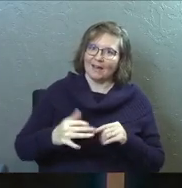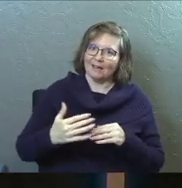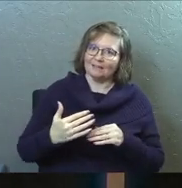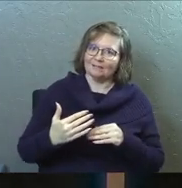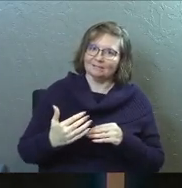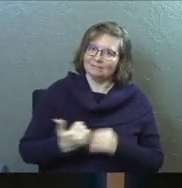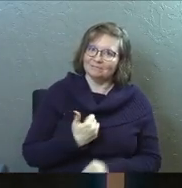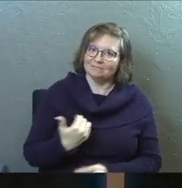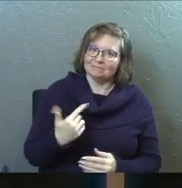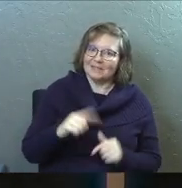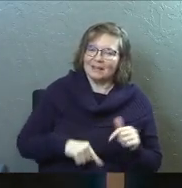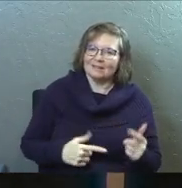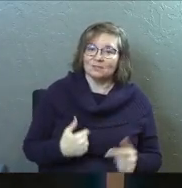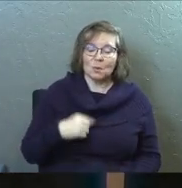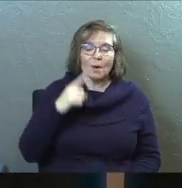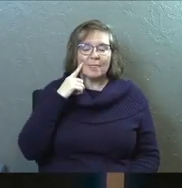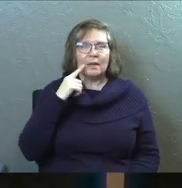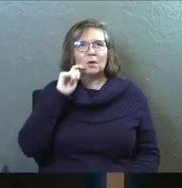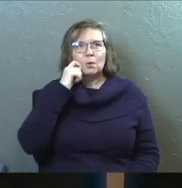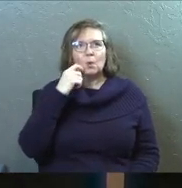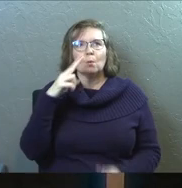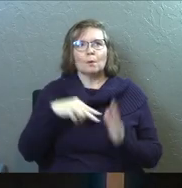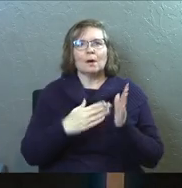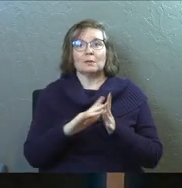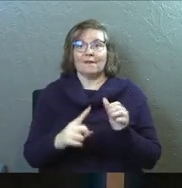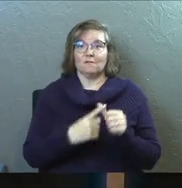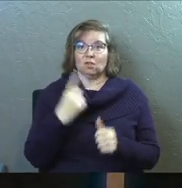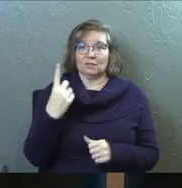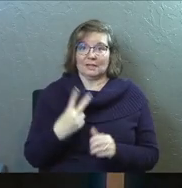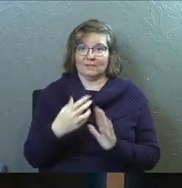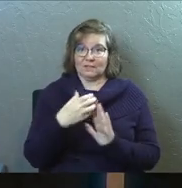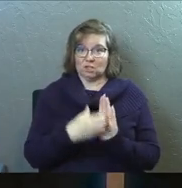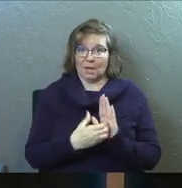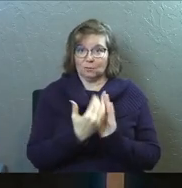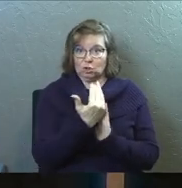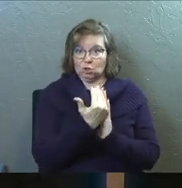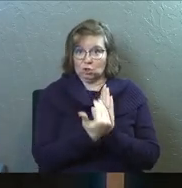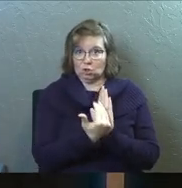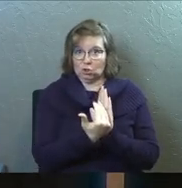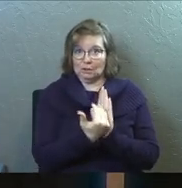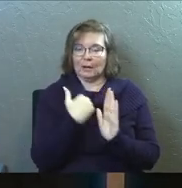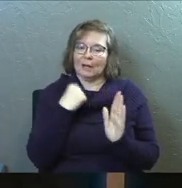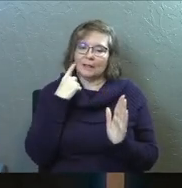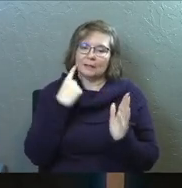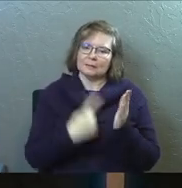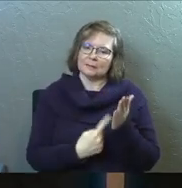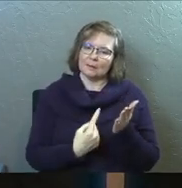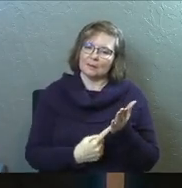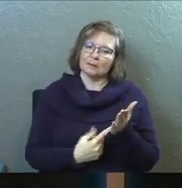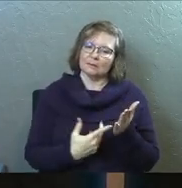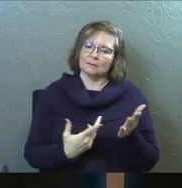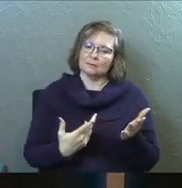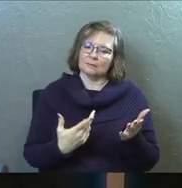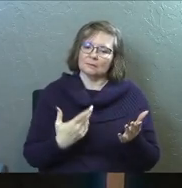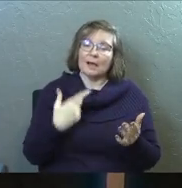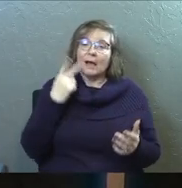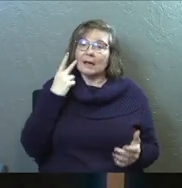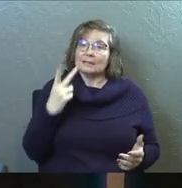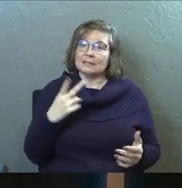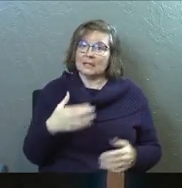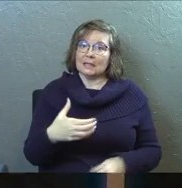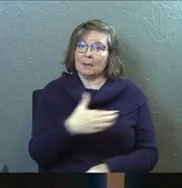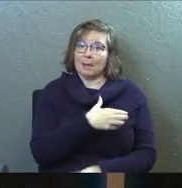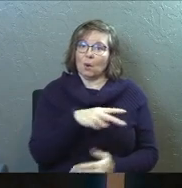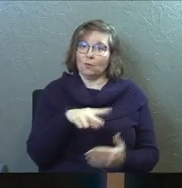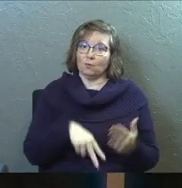And so I think it's so cool. I've kind of, we've read sort of the first half of this chapter now. And I think sometimes I just see, I see the